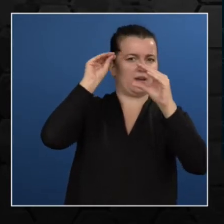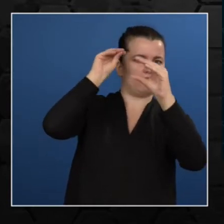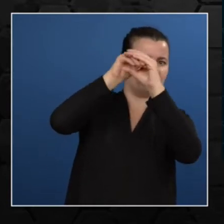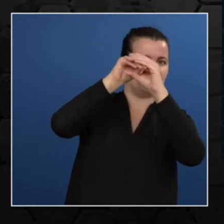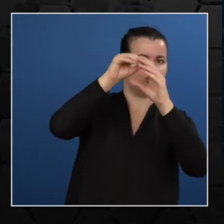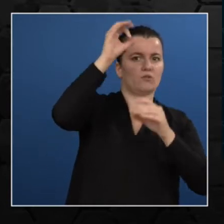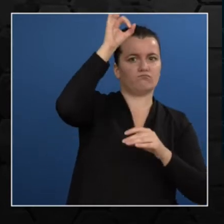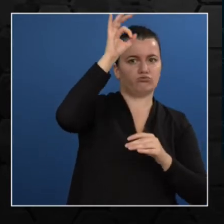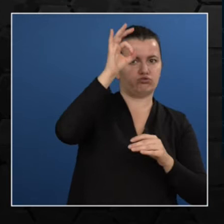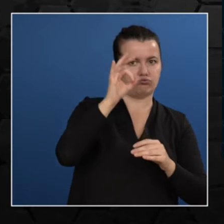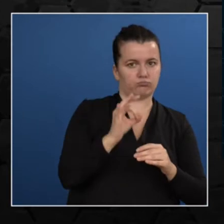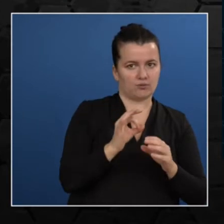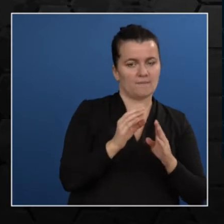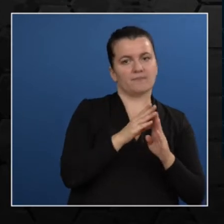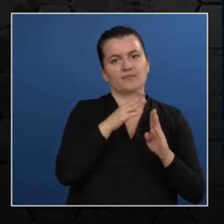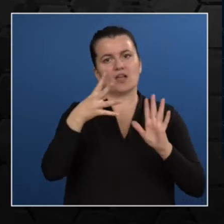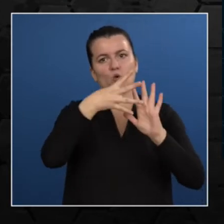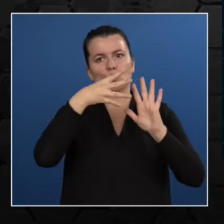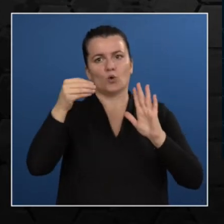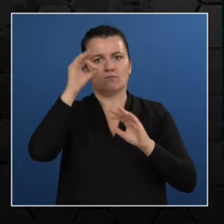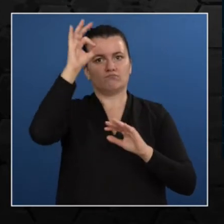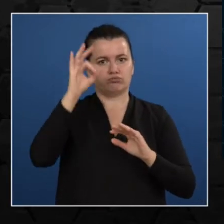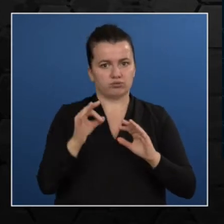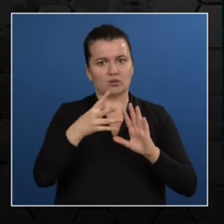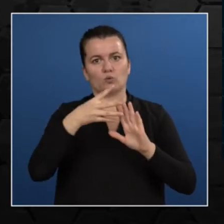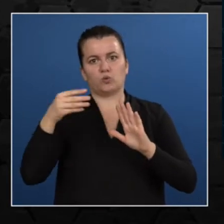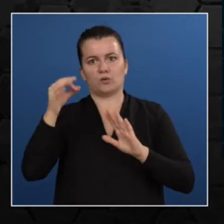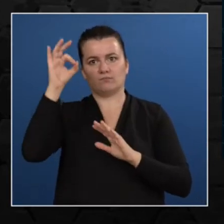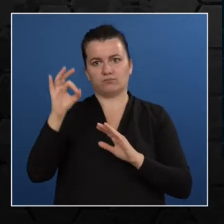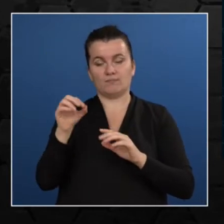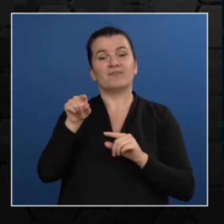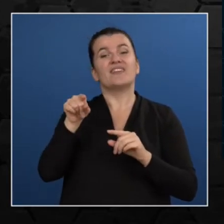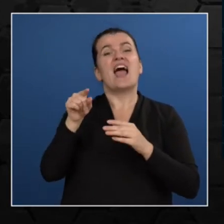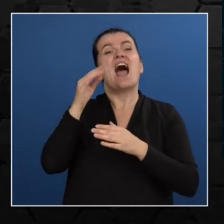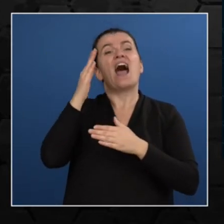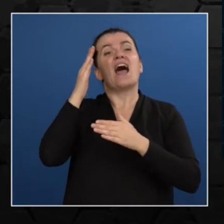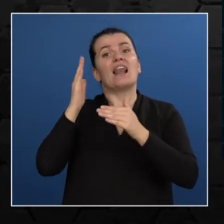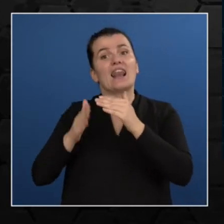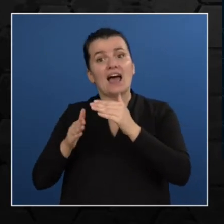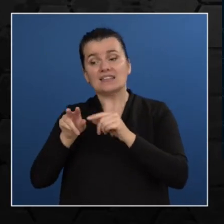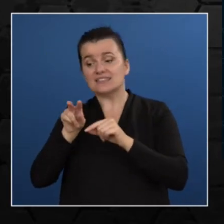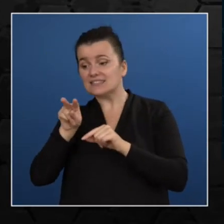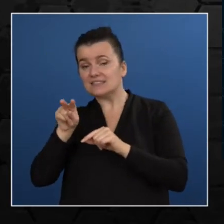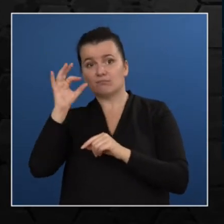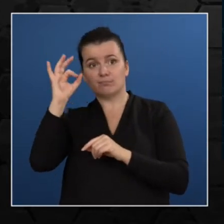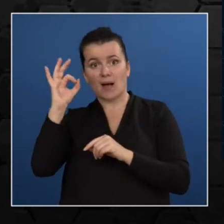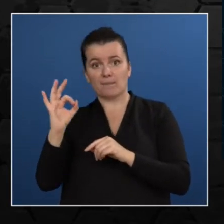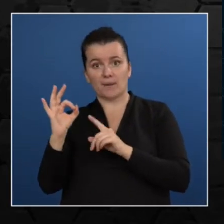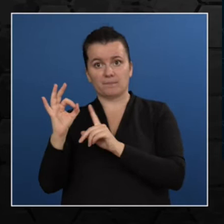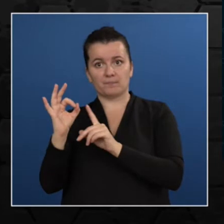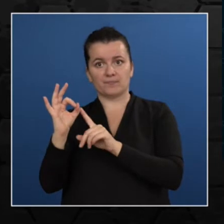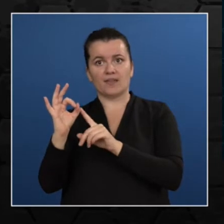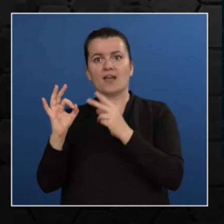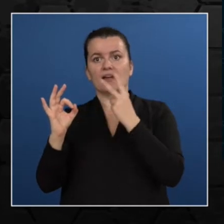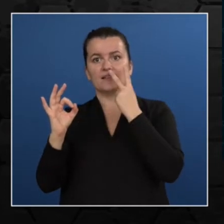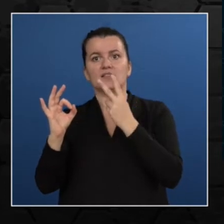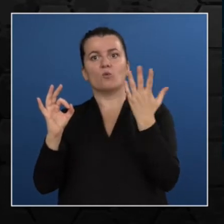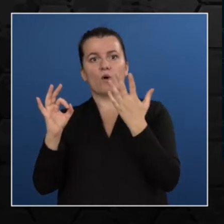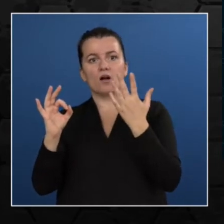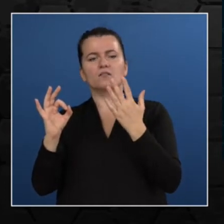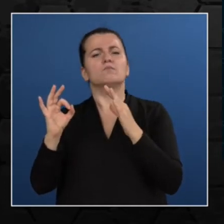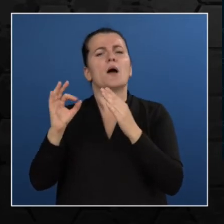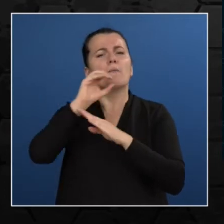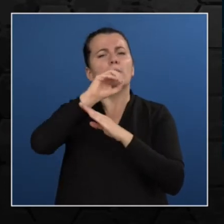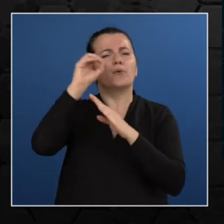we're going to calculate the total error, which is the error between the predicted value and the accurate value. So we're going to